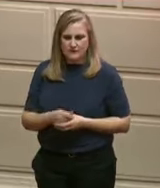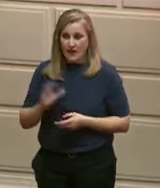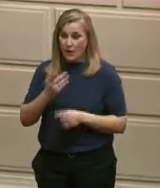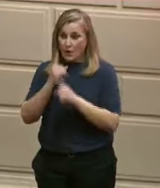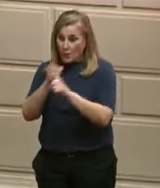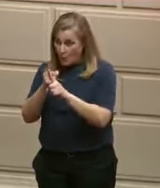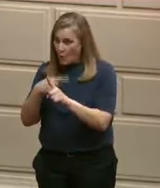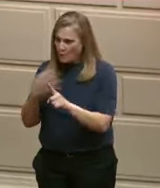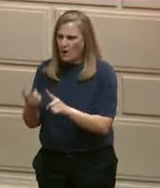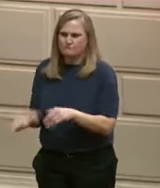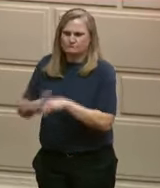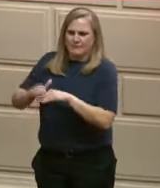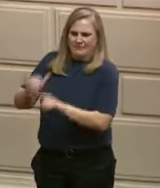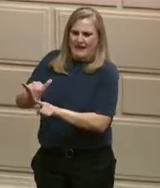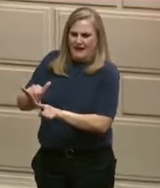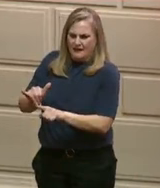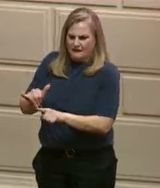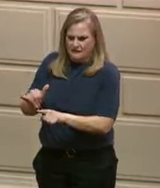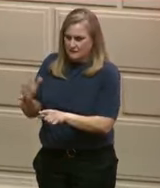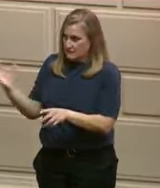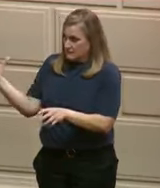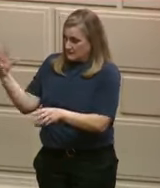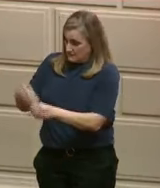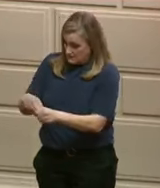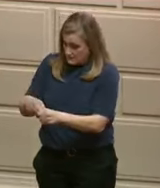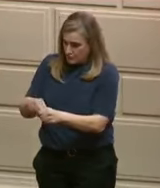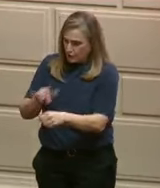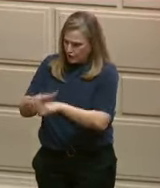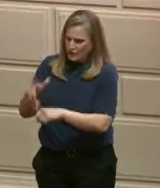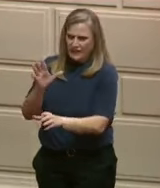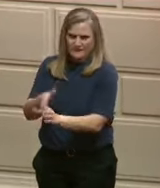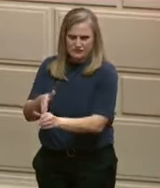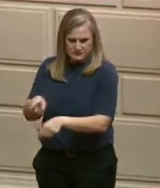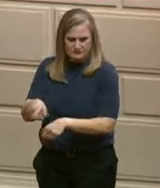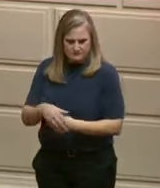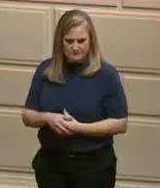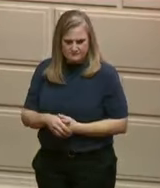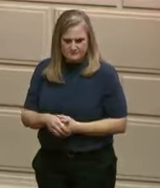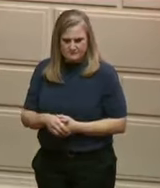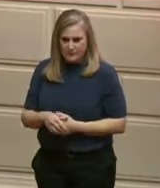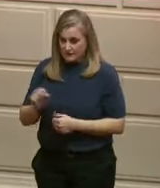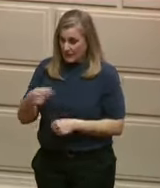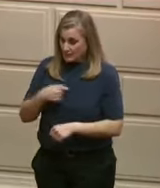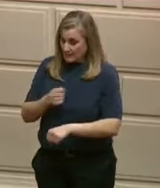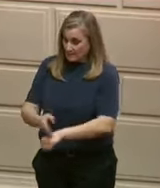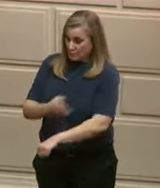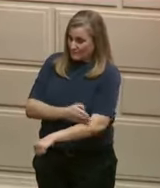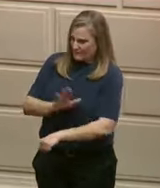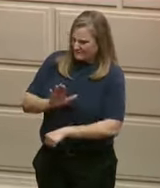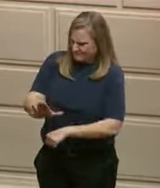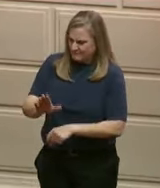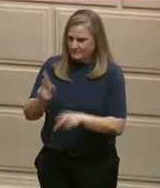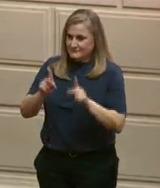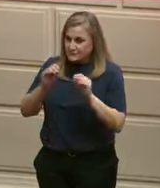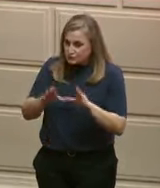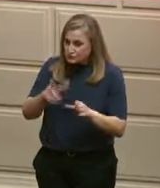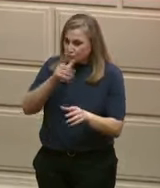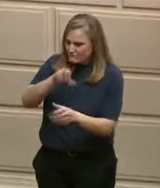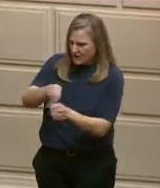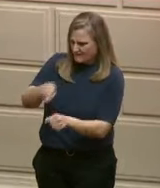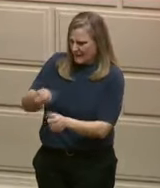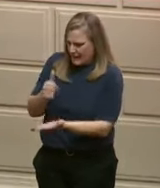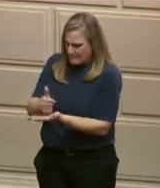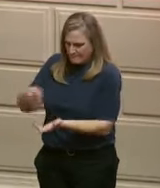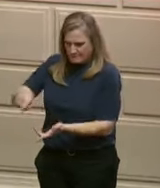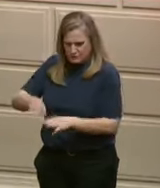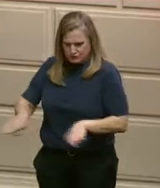directed to early intervention providers to strengthen their workforce, the budget I'll propose to the General Assembly will